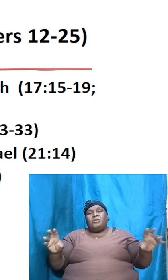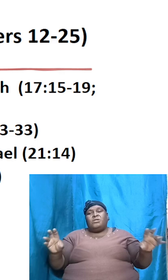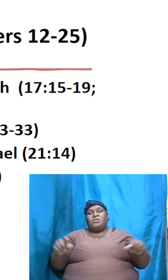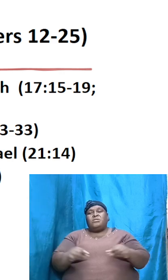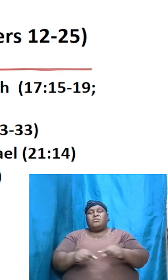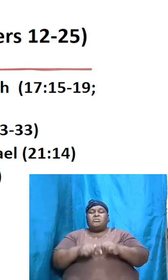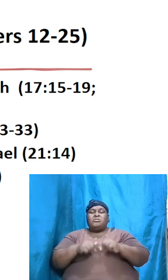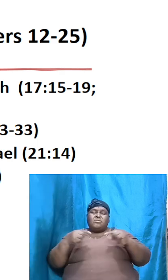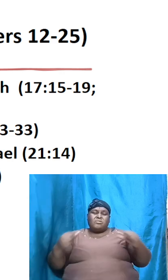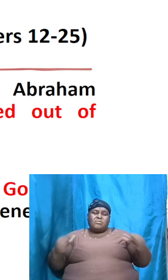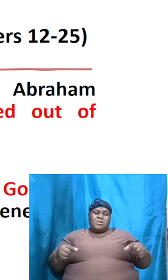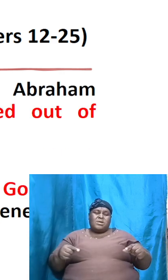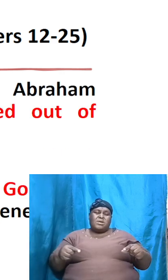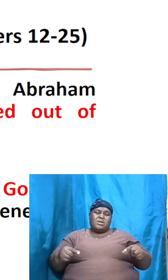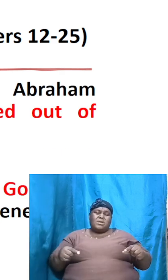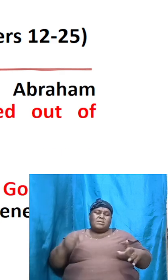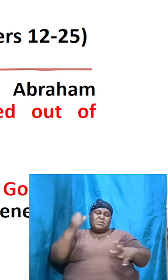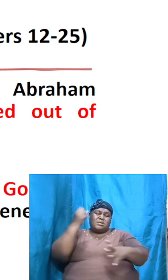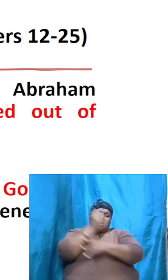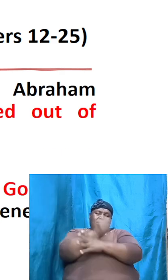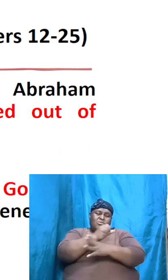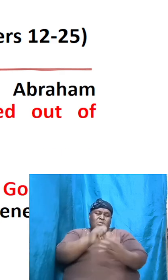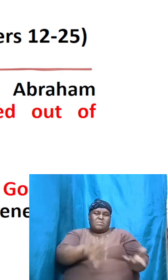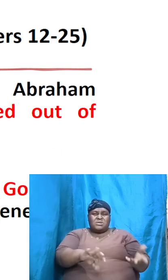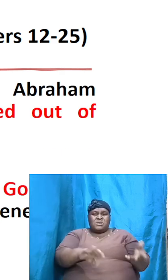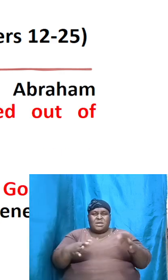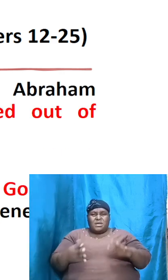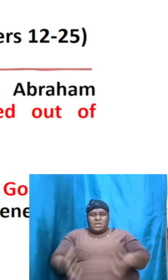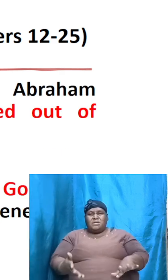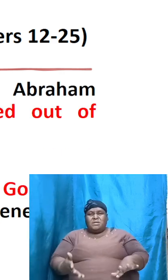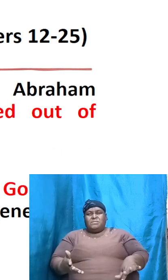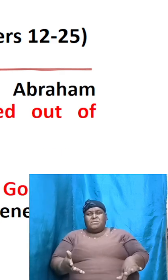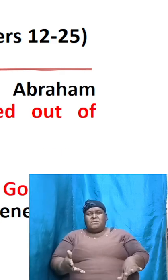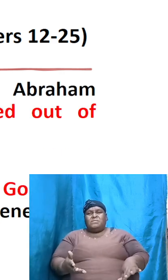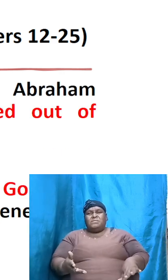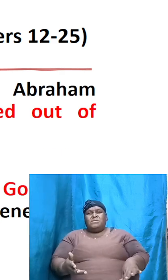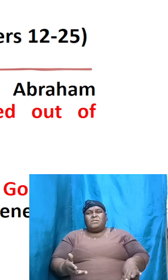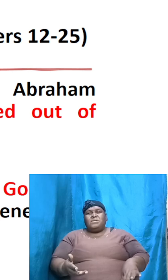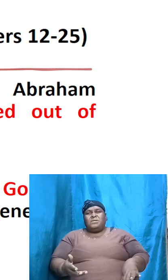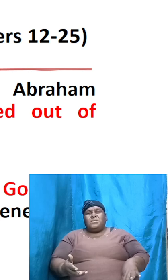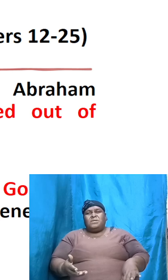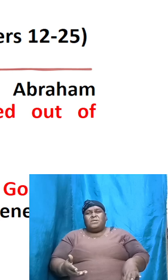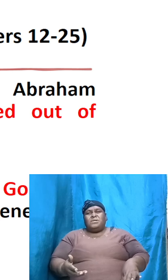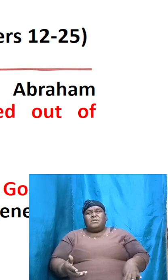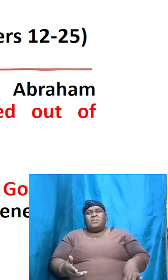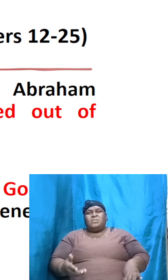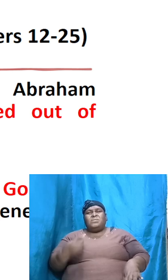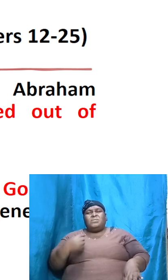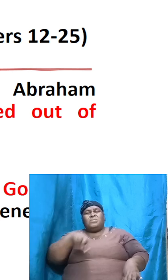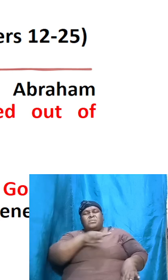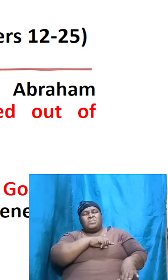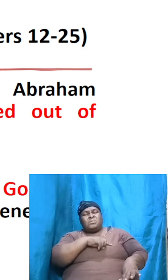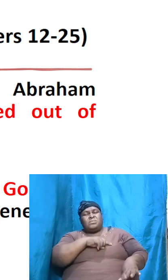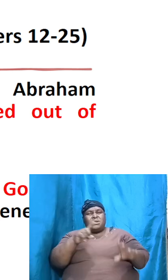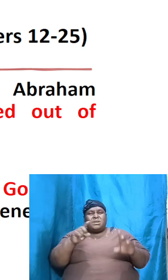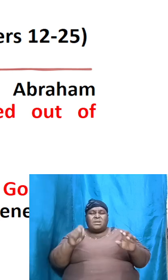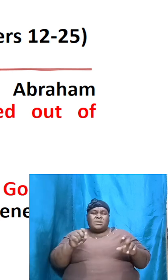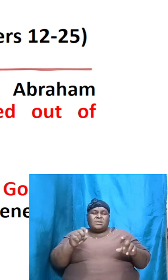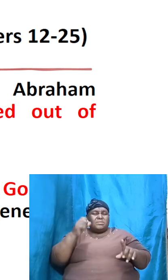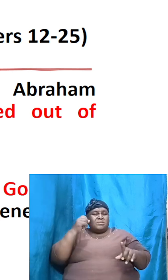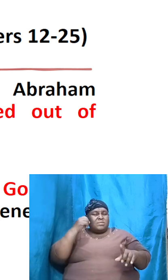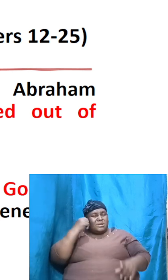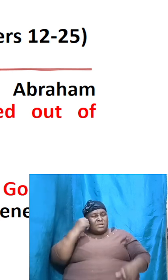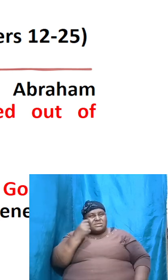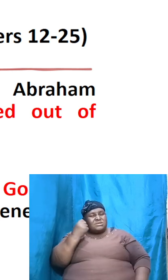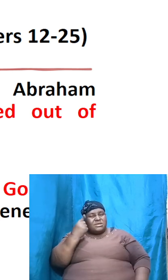Abraham actually died and so we need to understand that